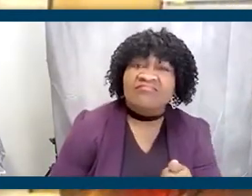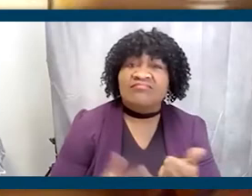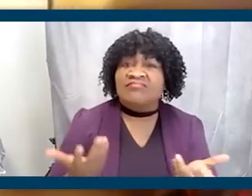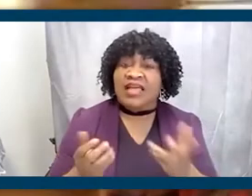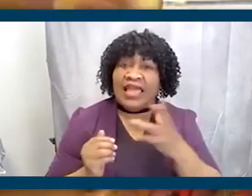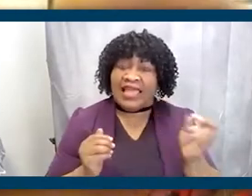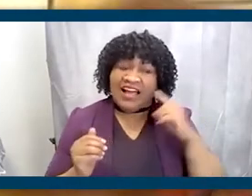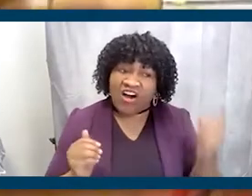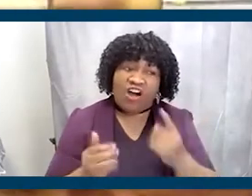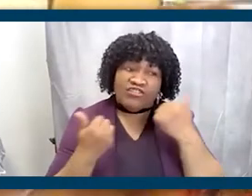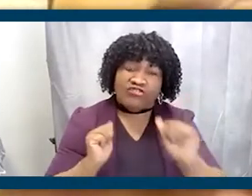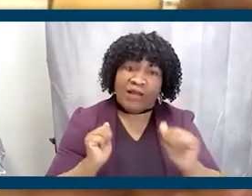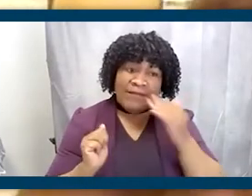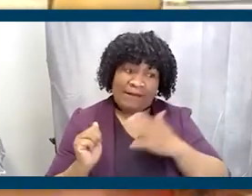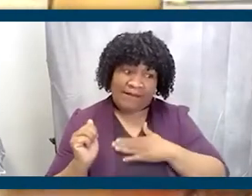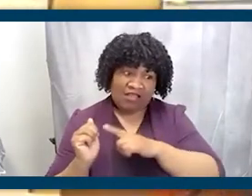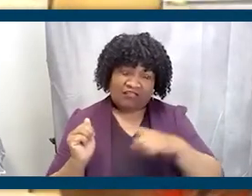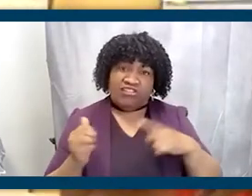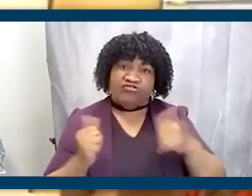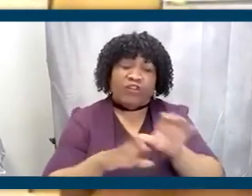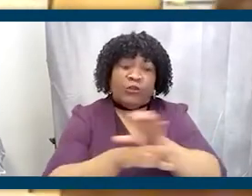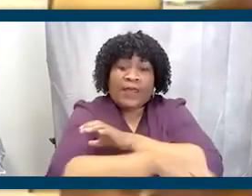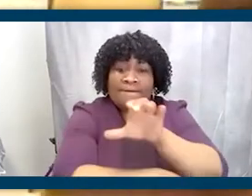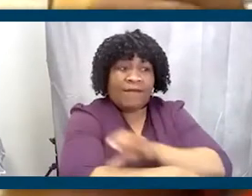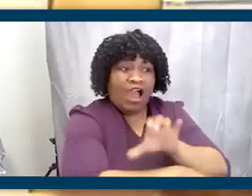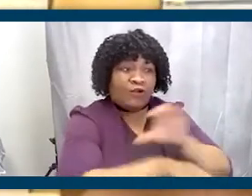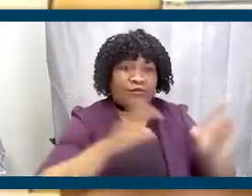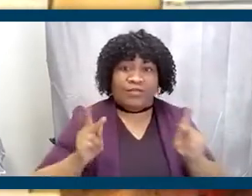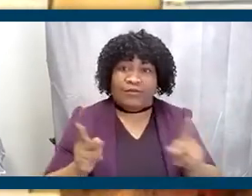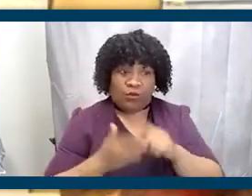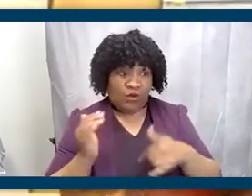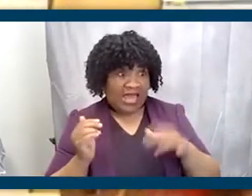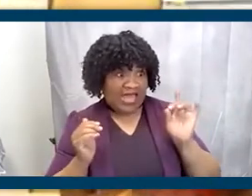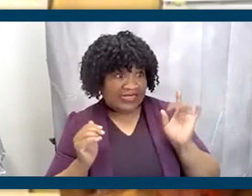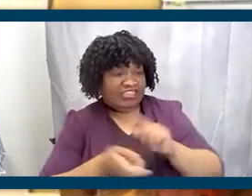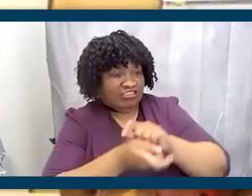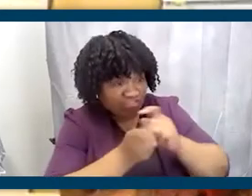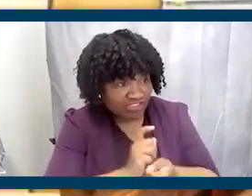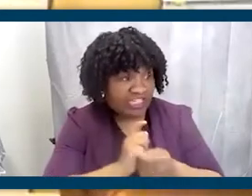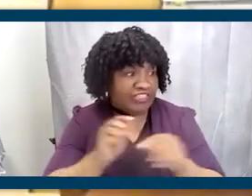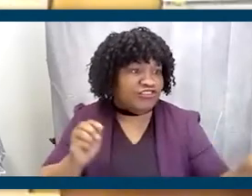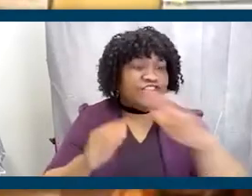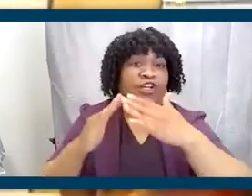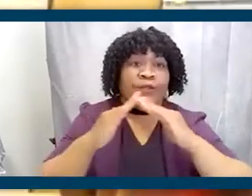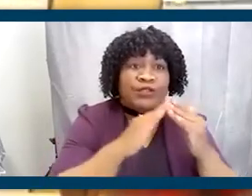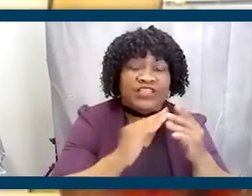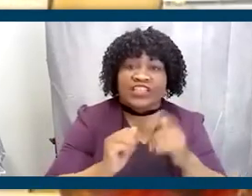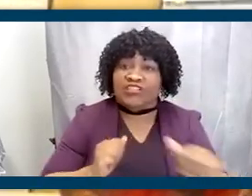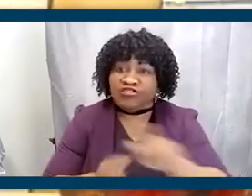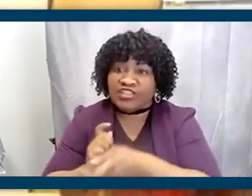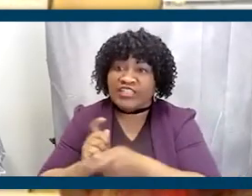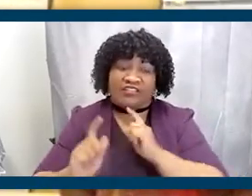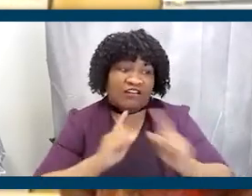and, and I've always tried in my legislation to try to empower people to make sure that what I did changed the nature of the community, changed the nature of the